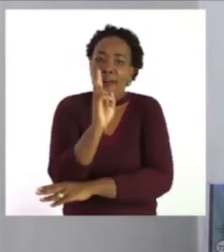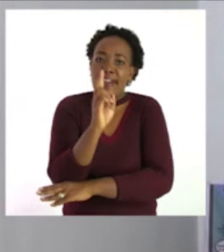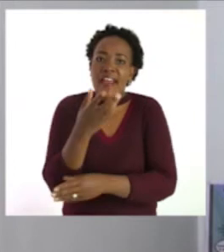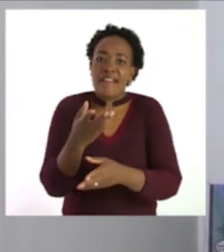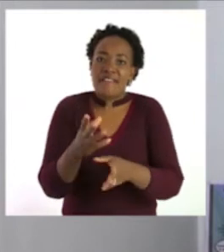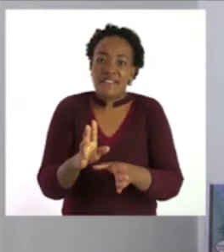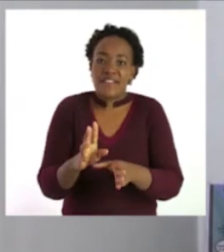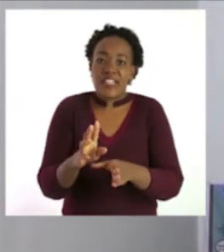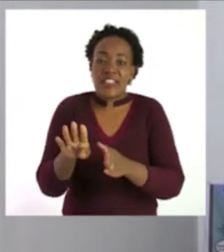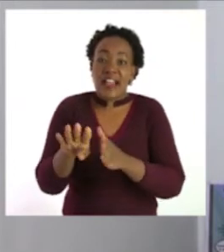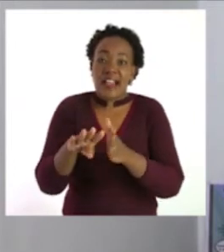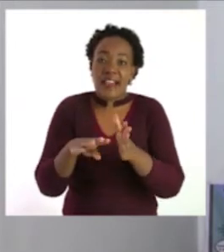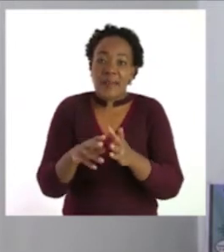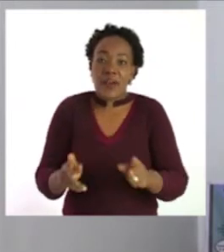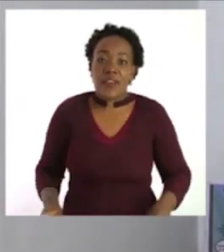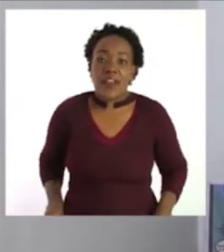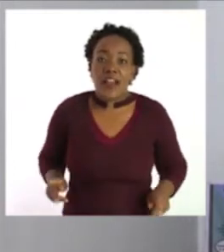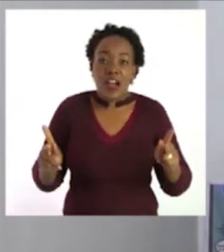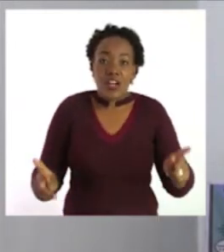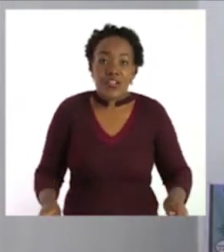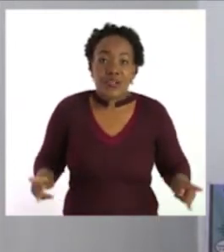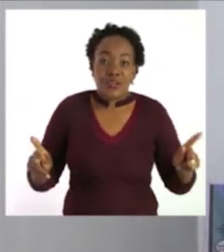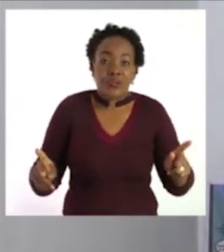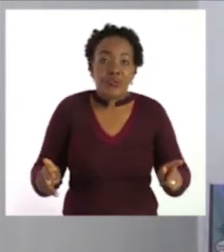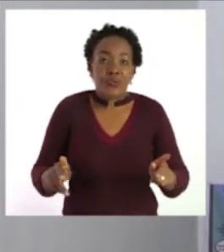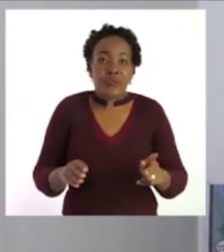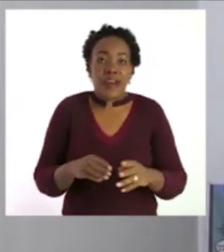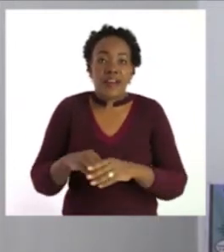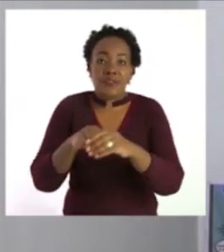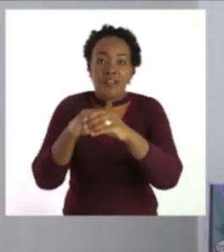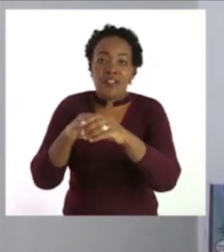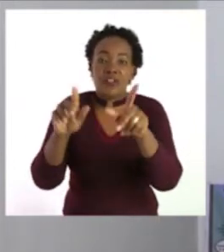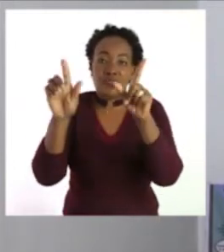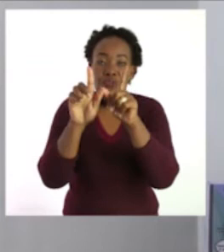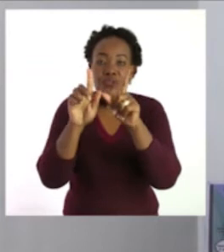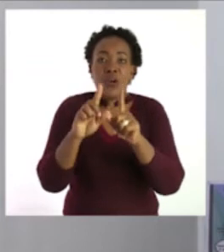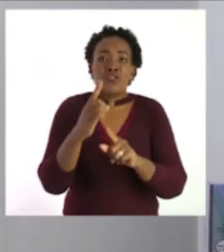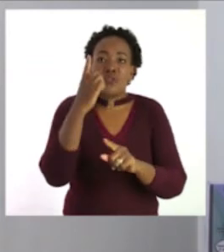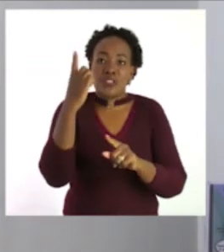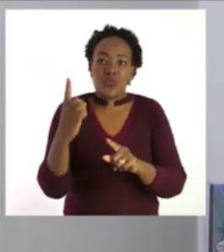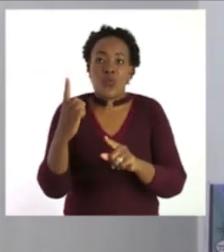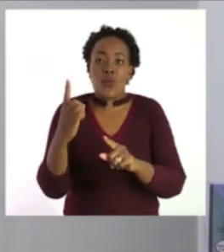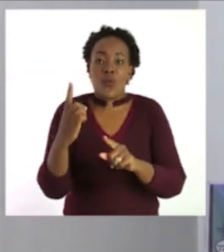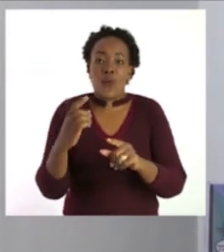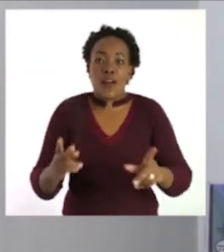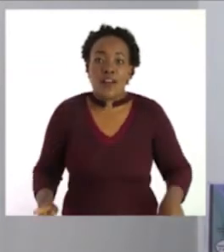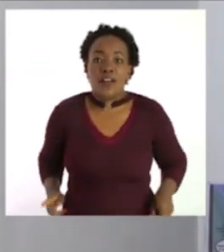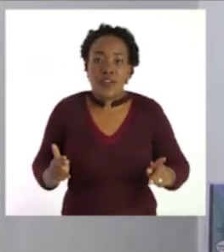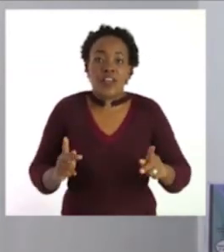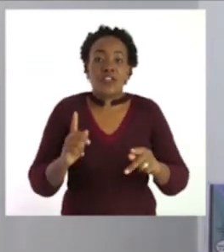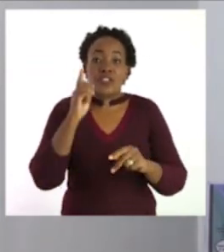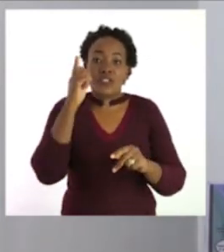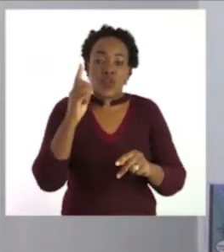a train back to Windu. So, it's one train. We come